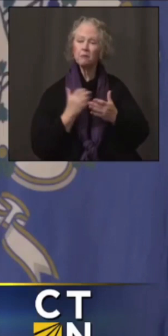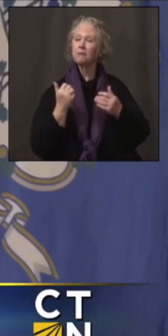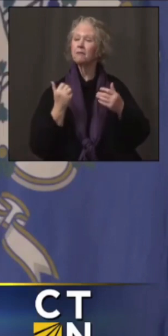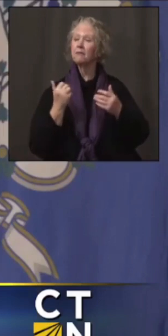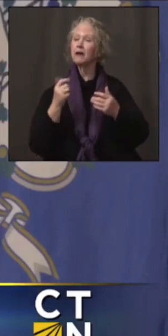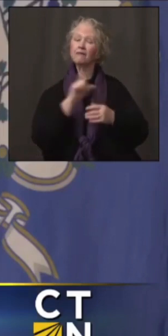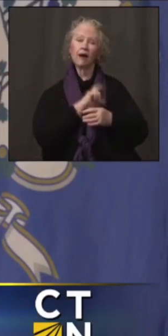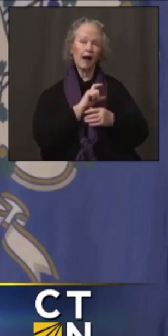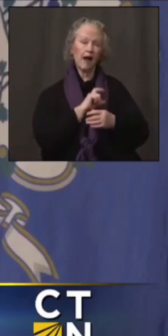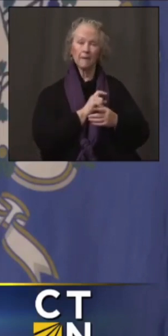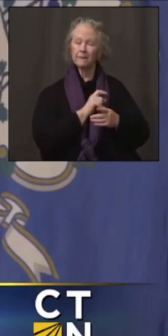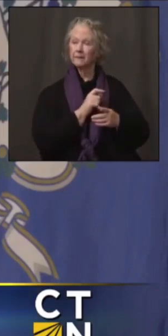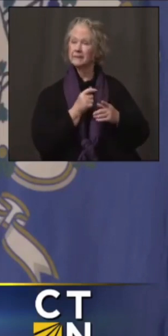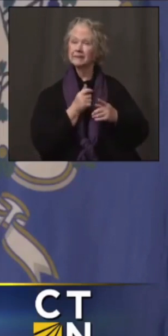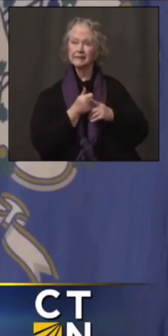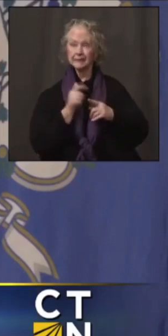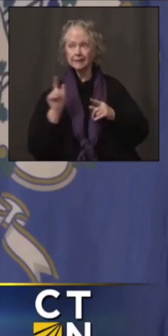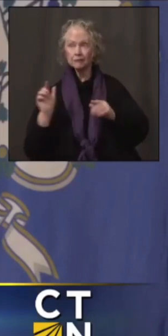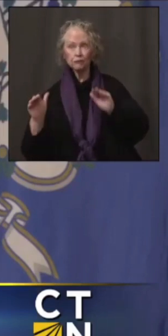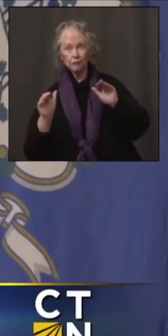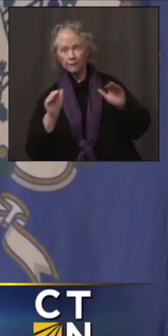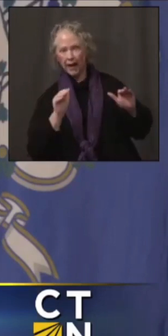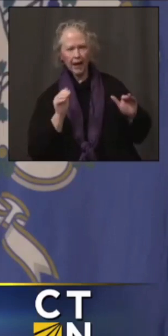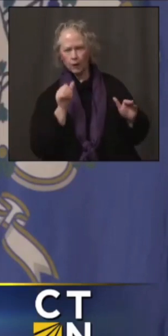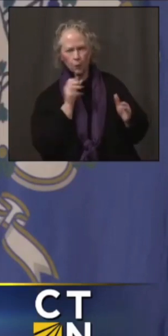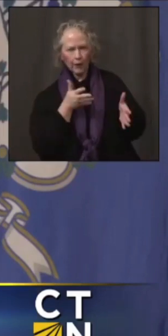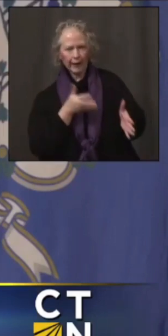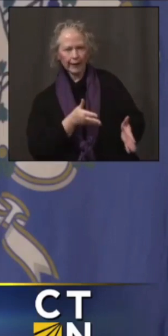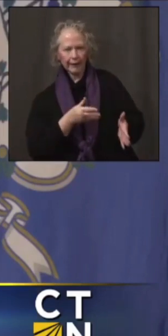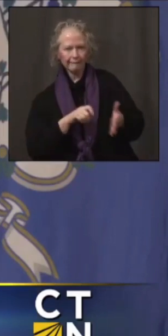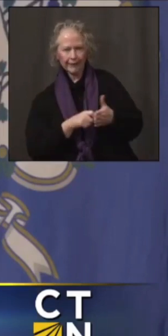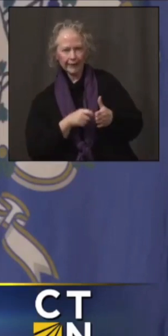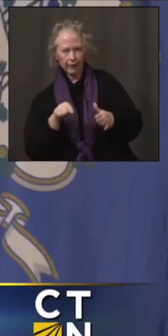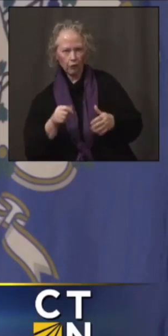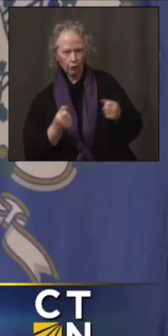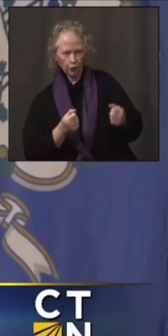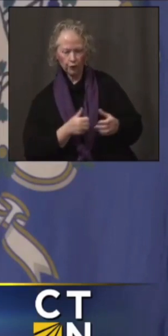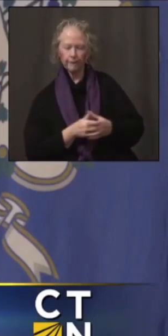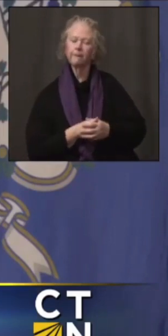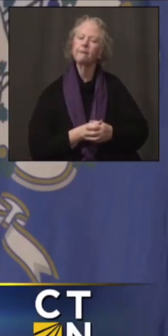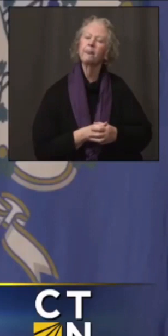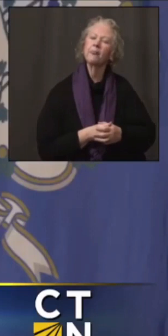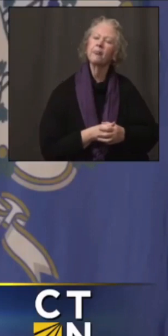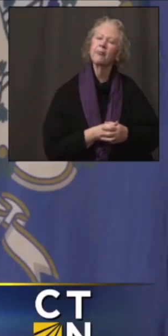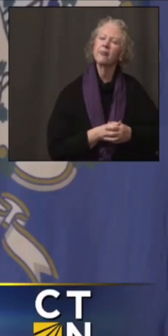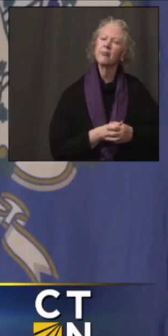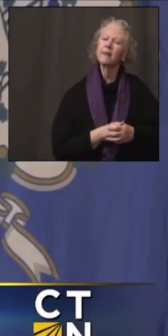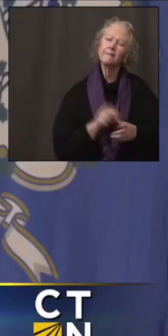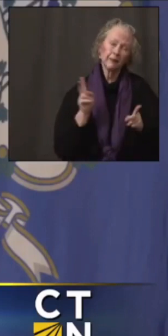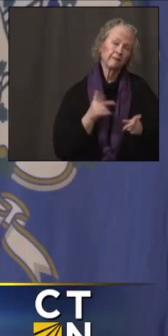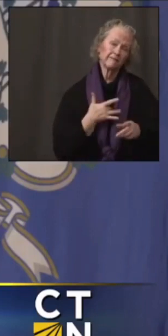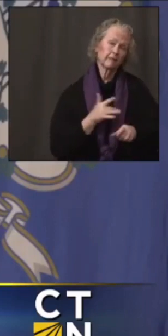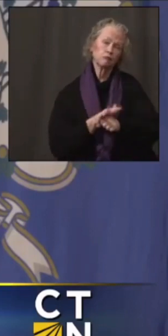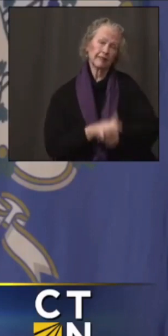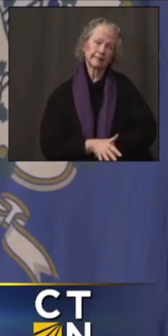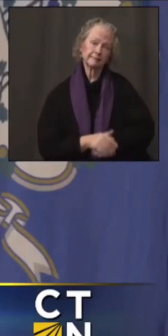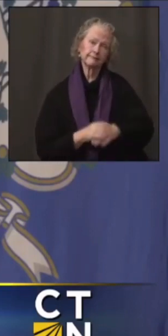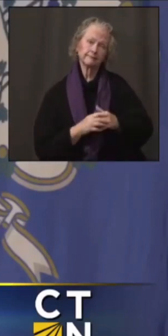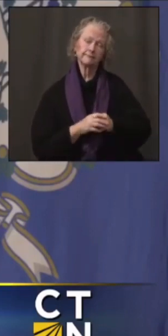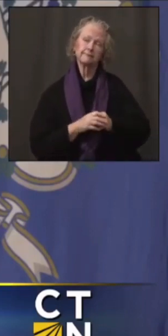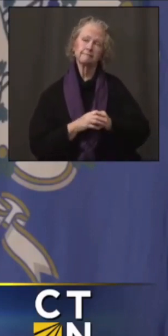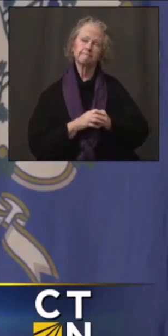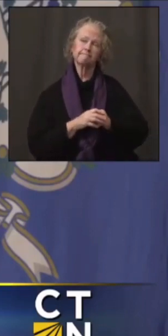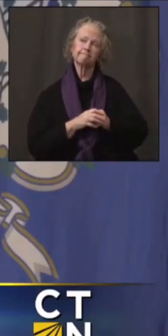even, you know, reminding people of that fact. I think, yeah, there's a lot of stress. We've seen that related